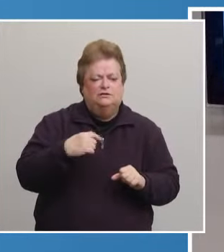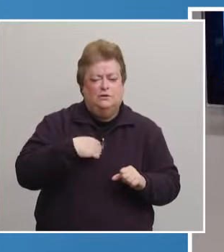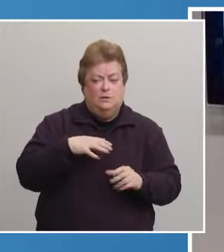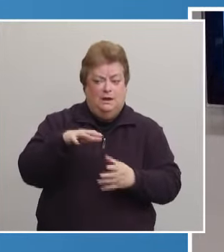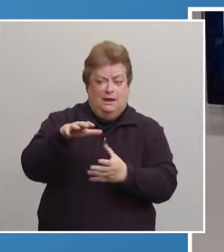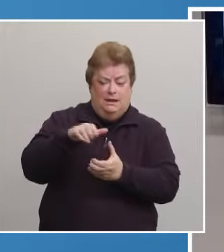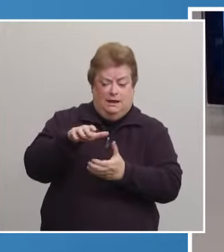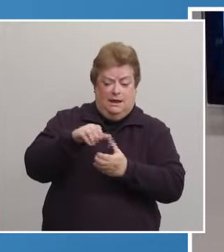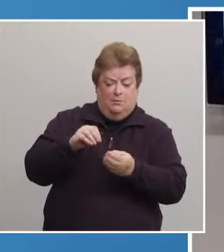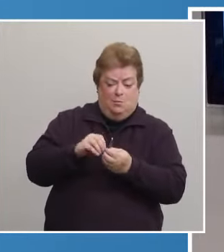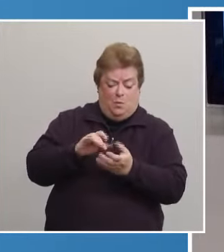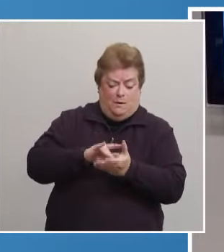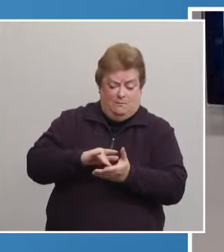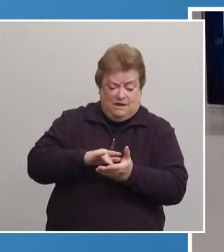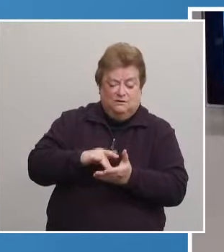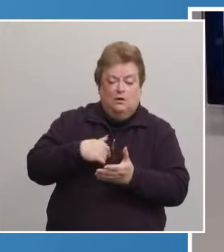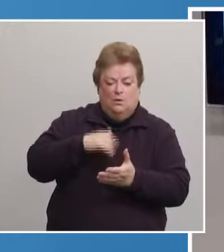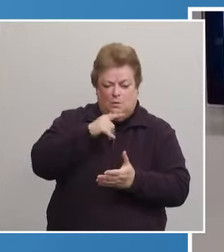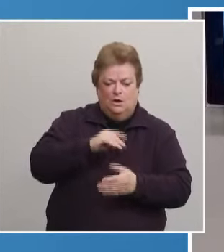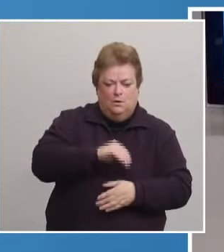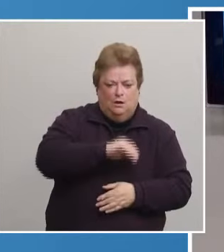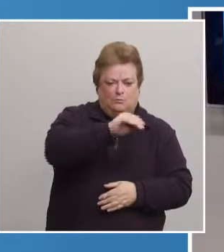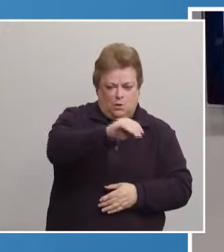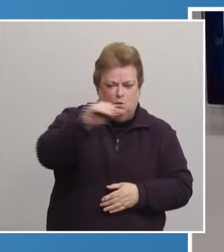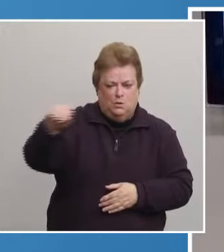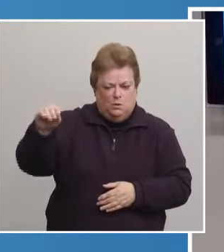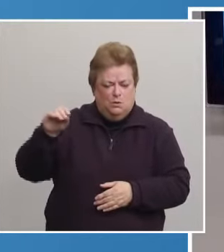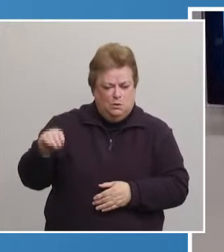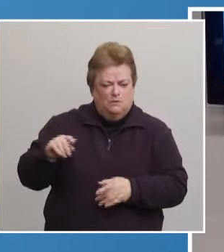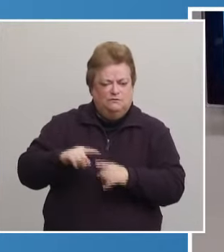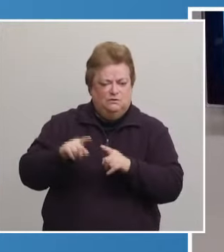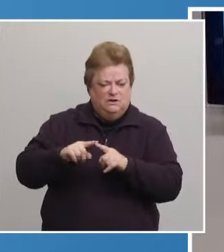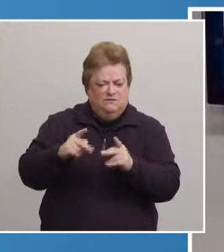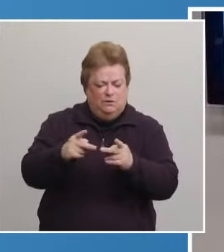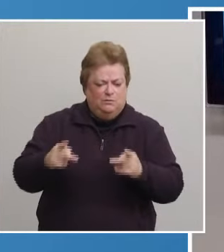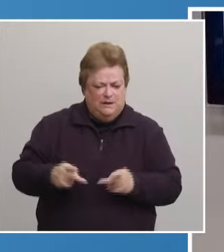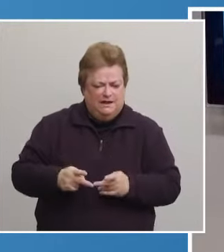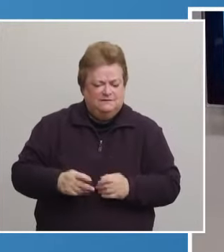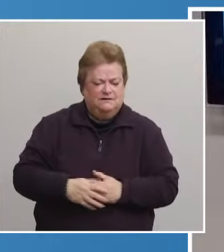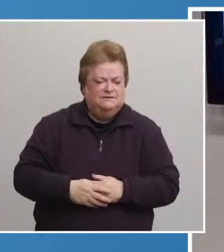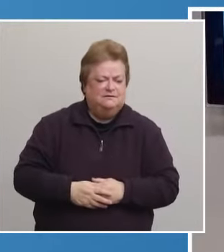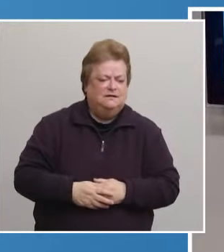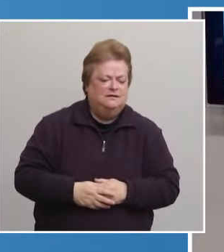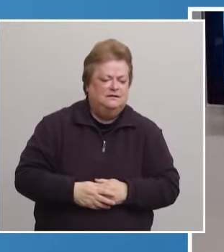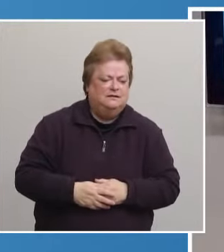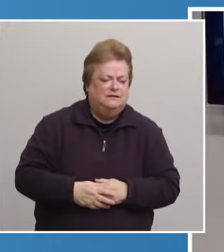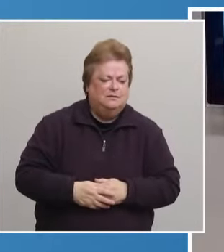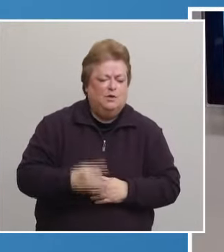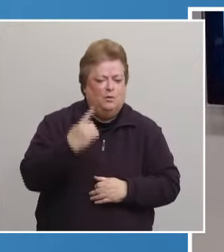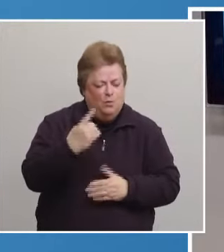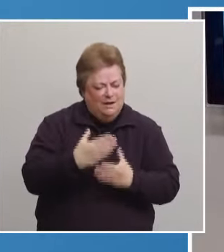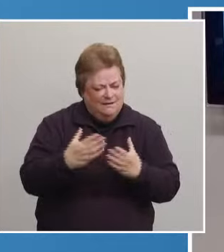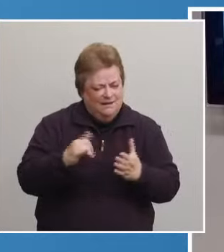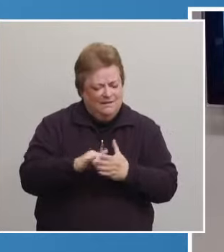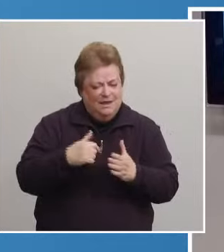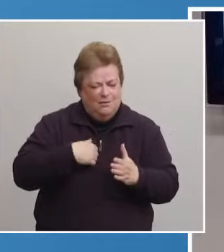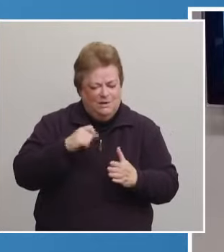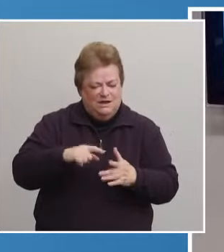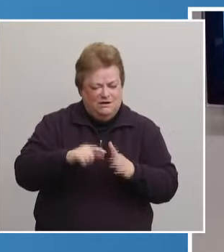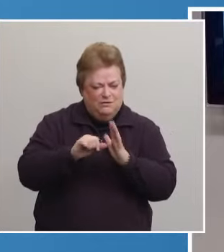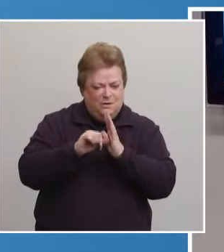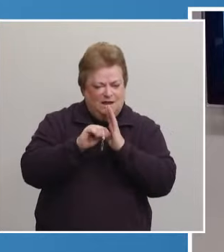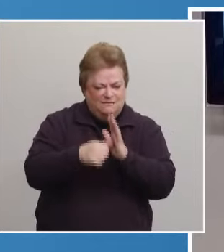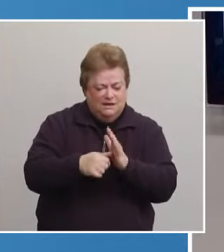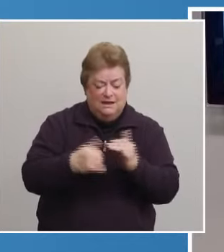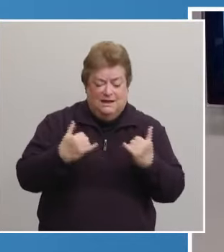we will move various sites around. But I think the one thing that we really need to emphasize, you know, is the